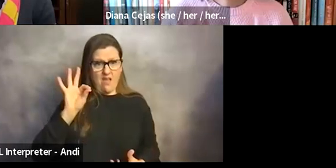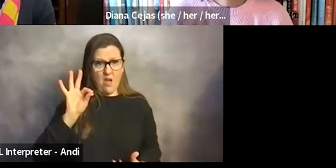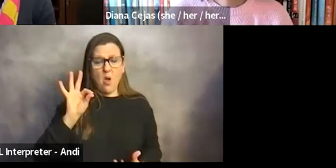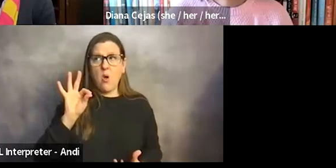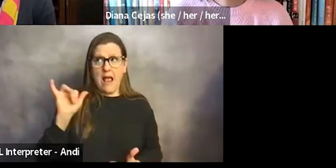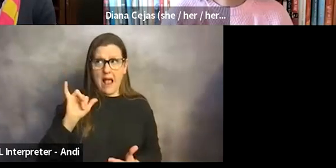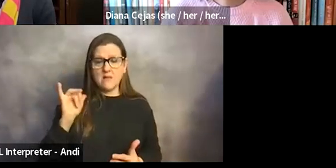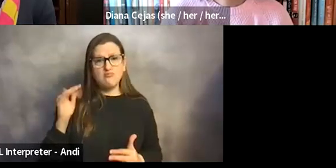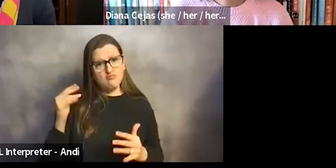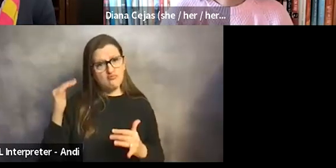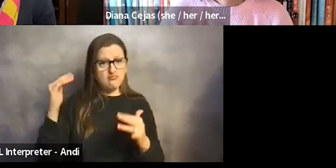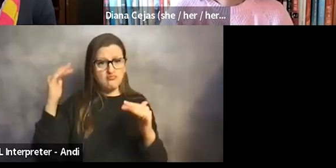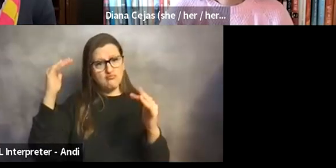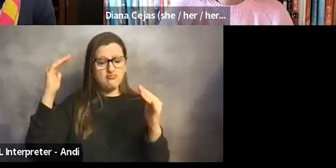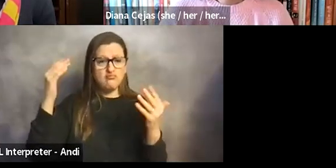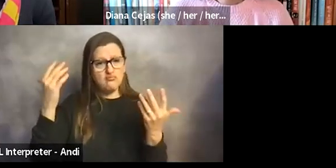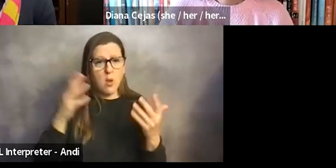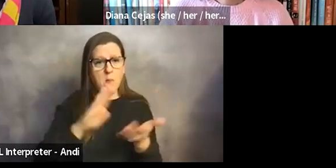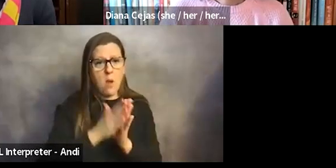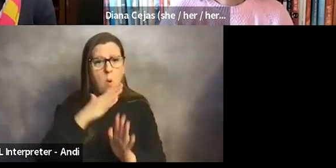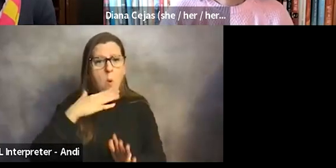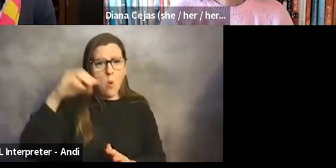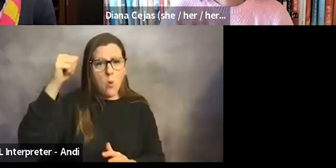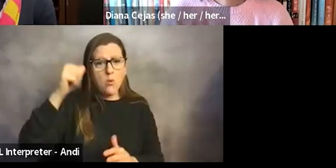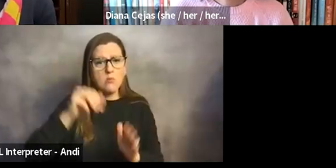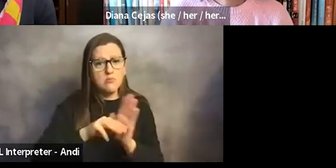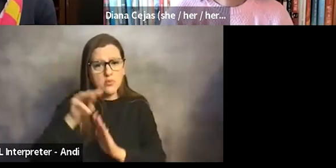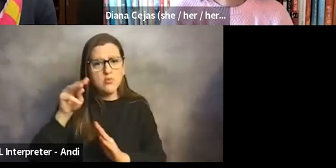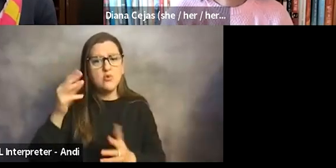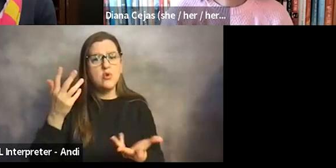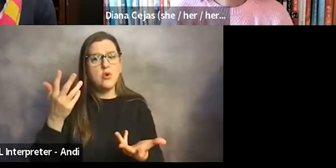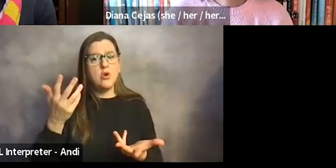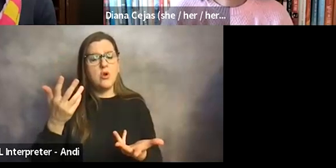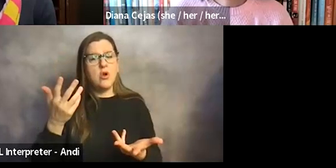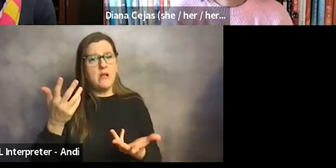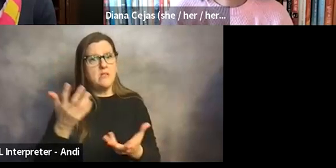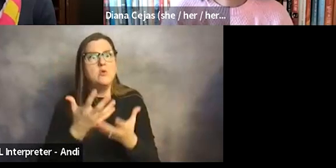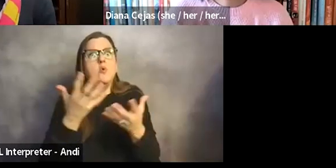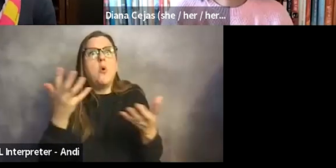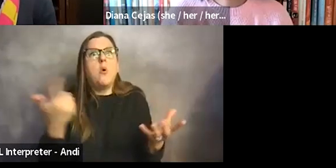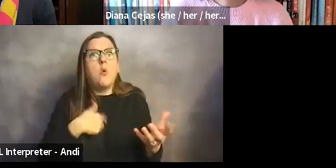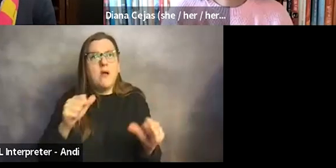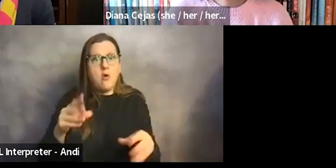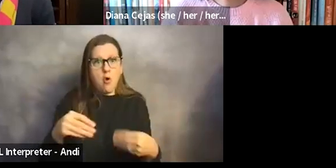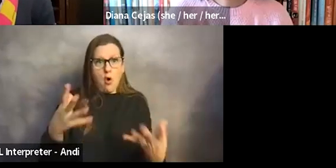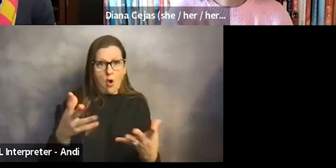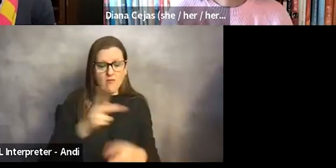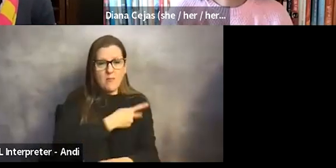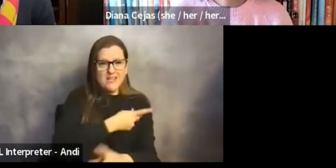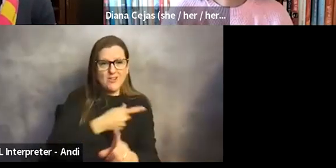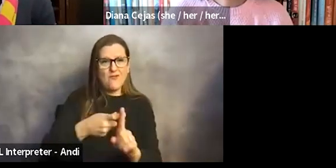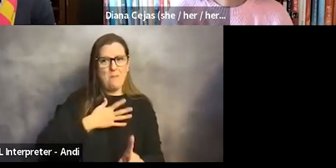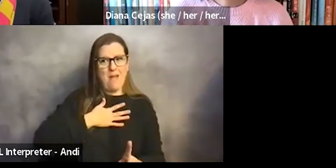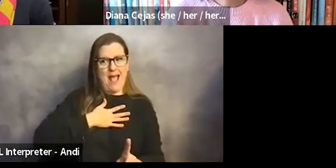gotten older, that there is so much that I think we offer to our patients from our perspective, from our lived